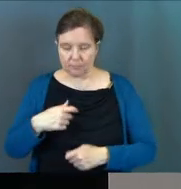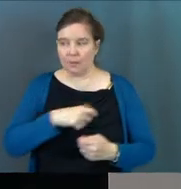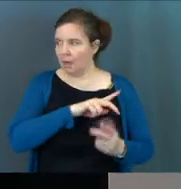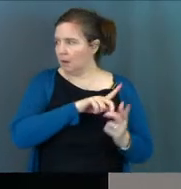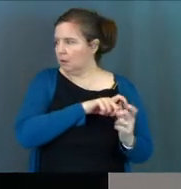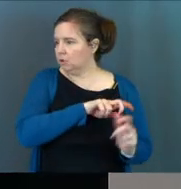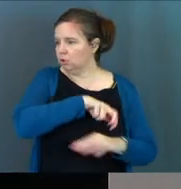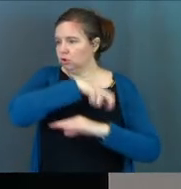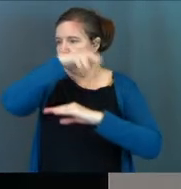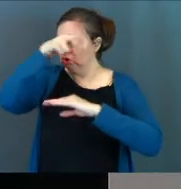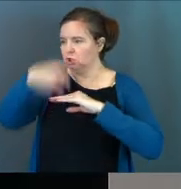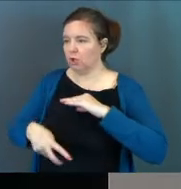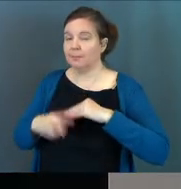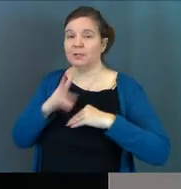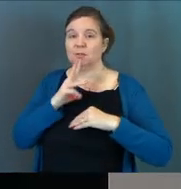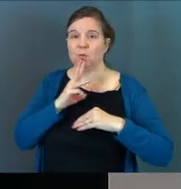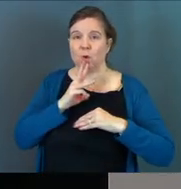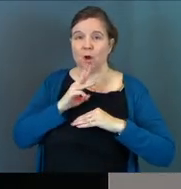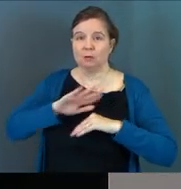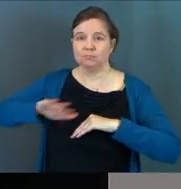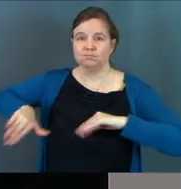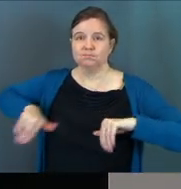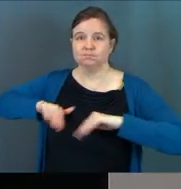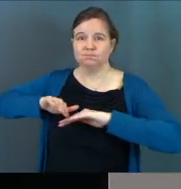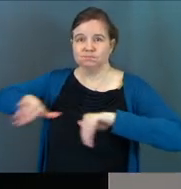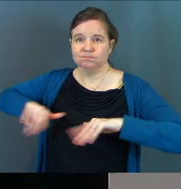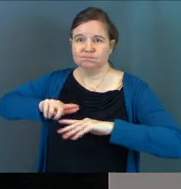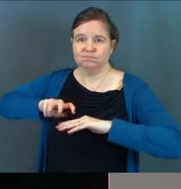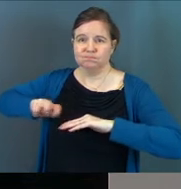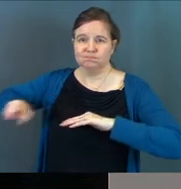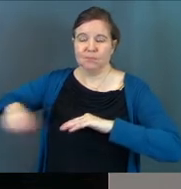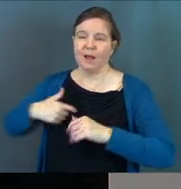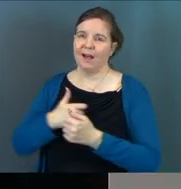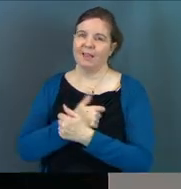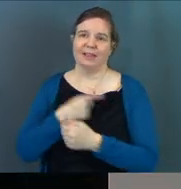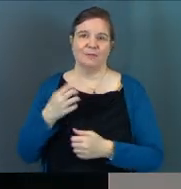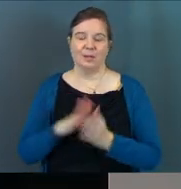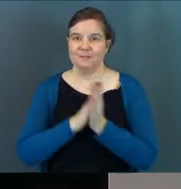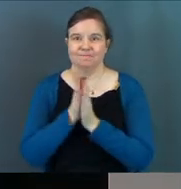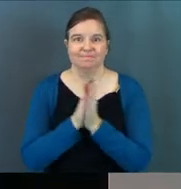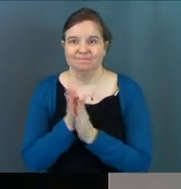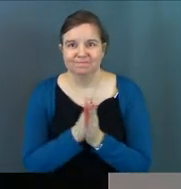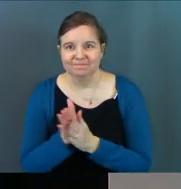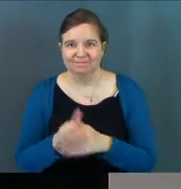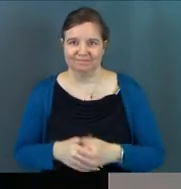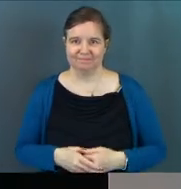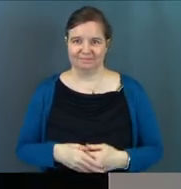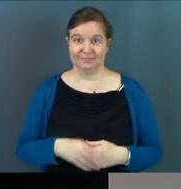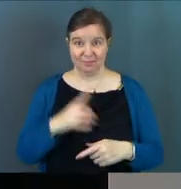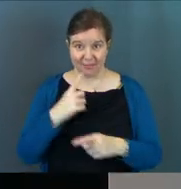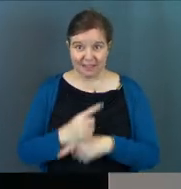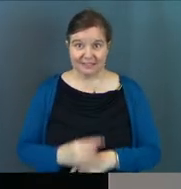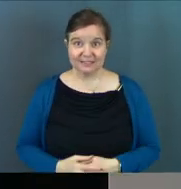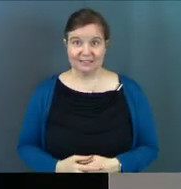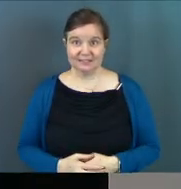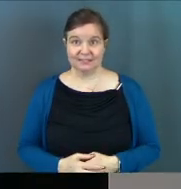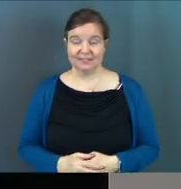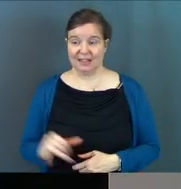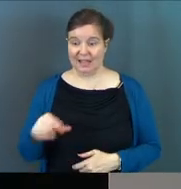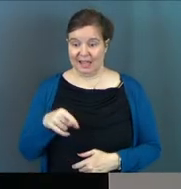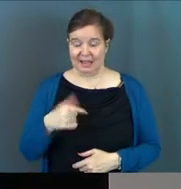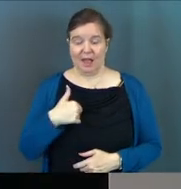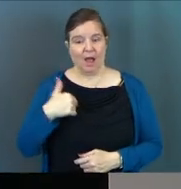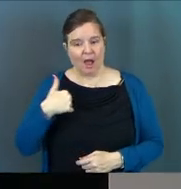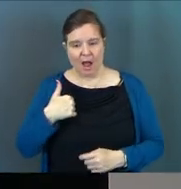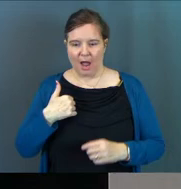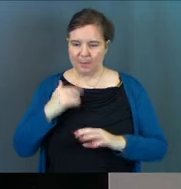taken it off and he jumped into the water. I love Peter's enthusiasm, right? Like